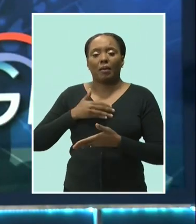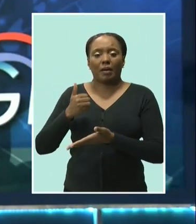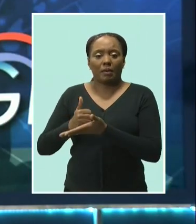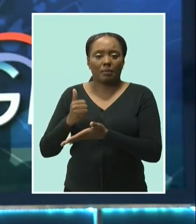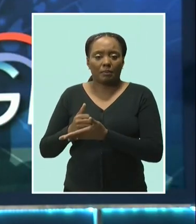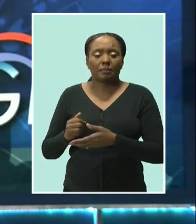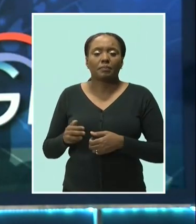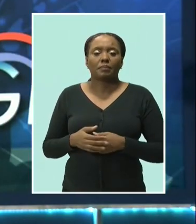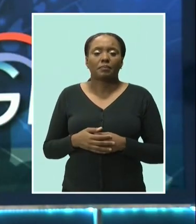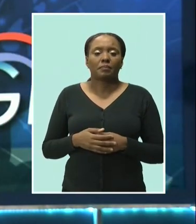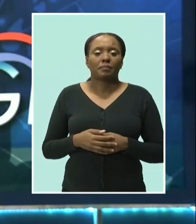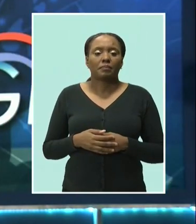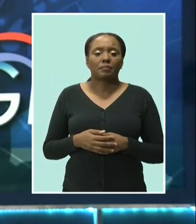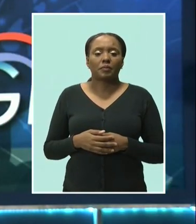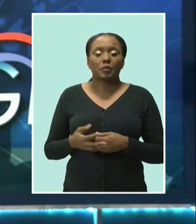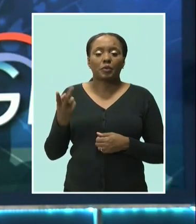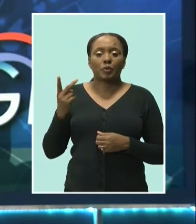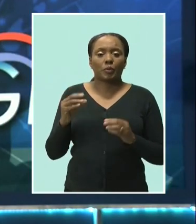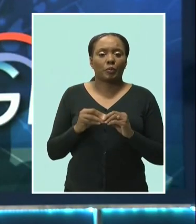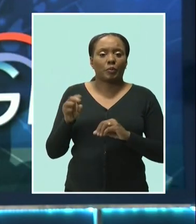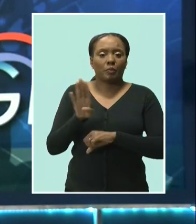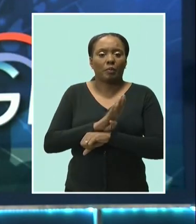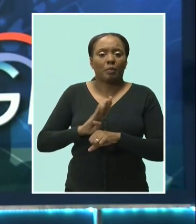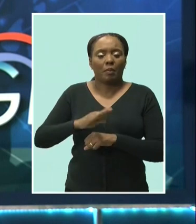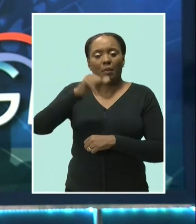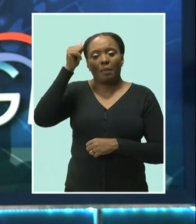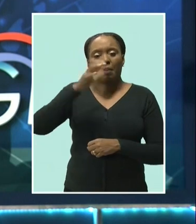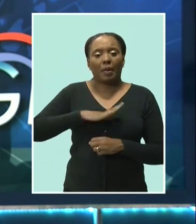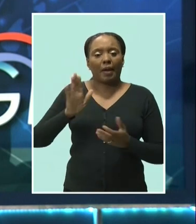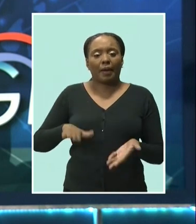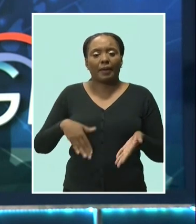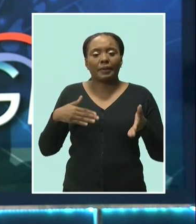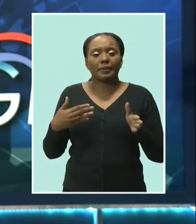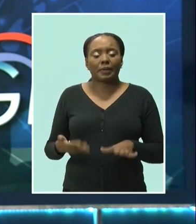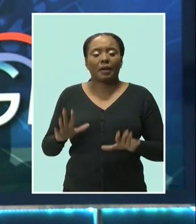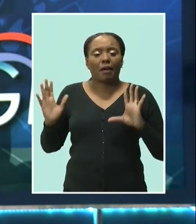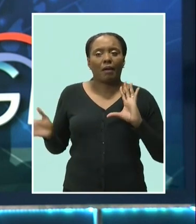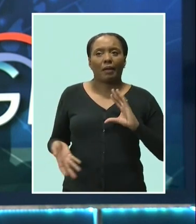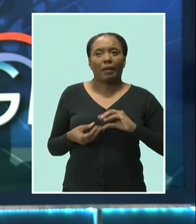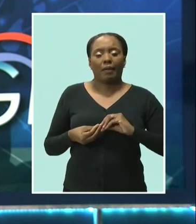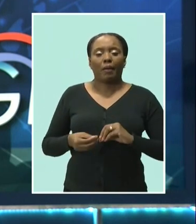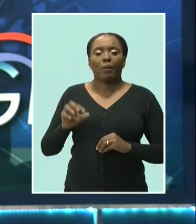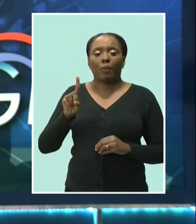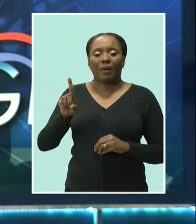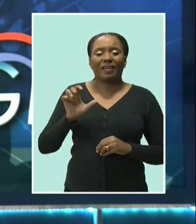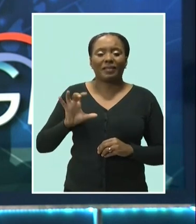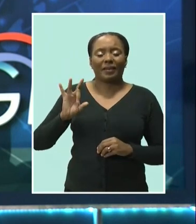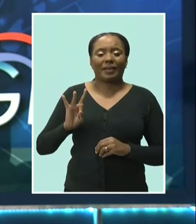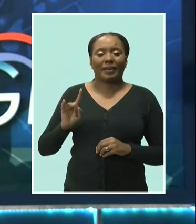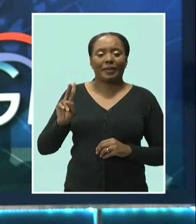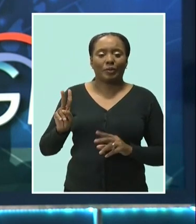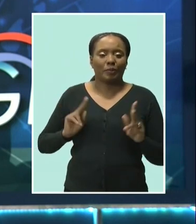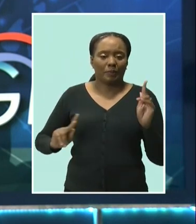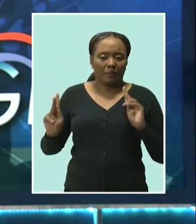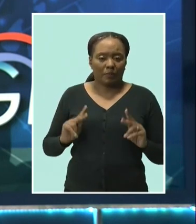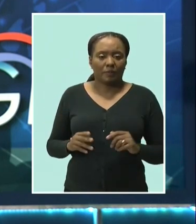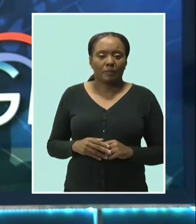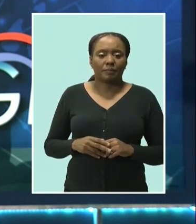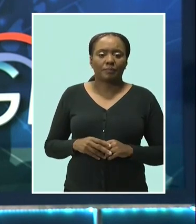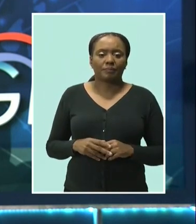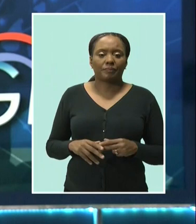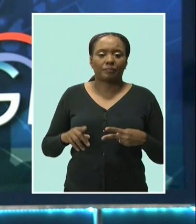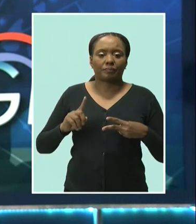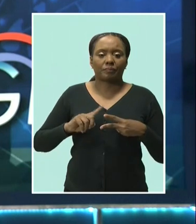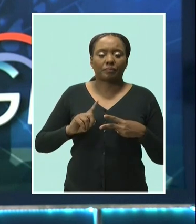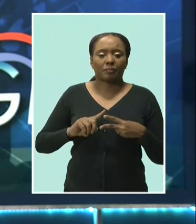Meanwhile, COVID-19 continues to claim lives in Barbados. Two more Barbadian men have succumbed to the deadly virus, bringing the total